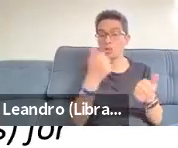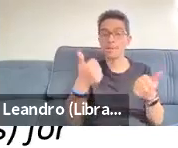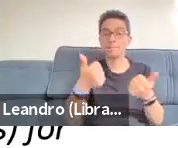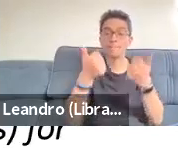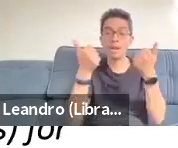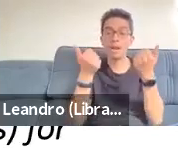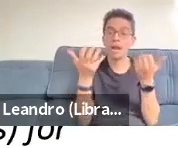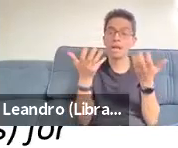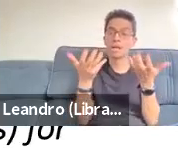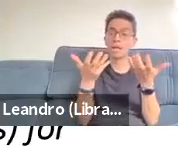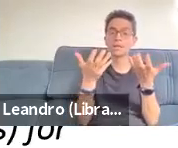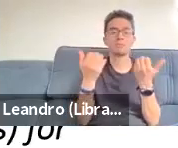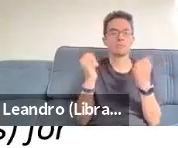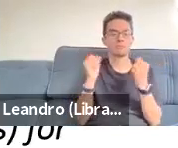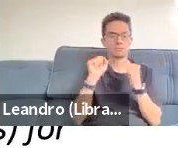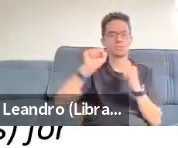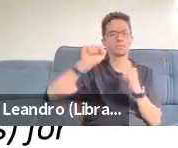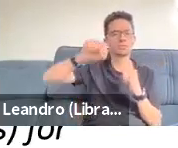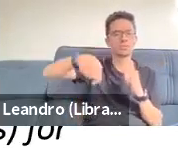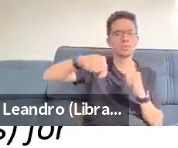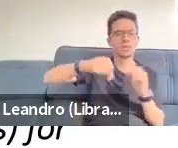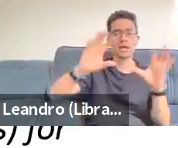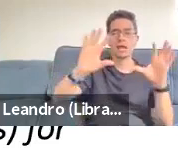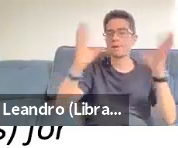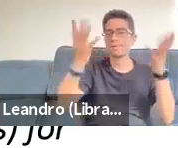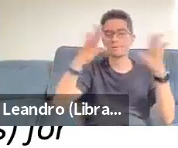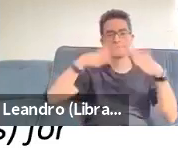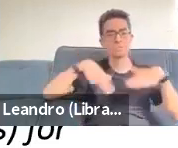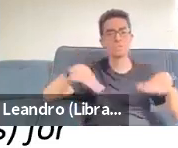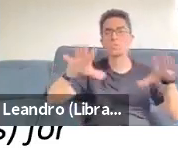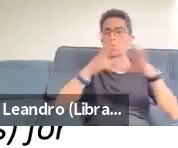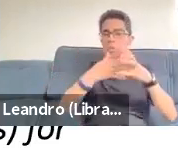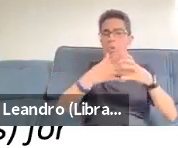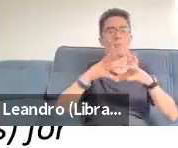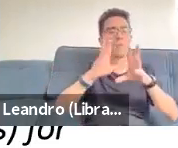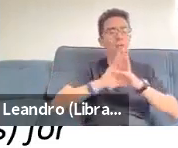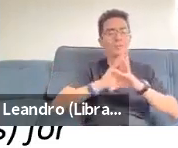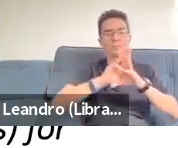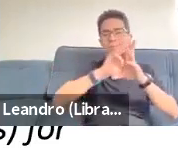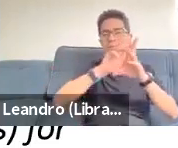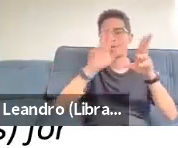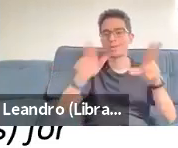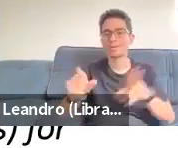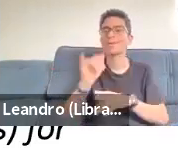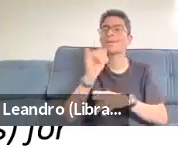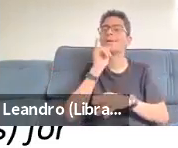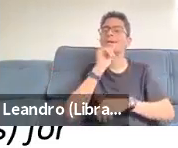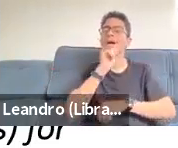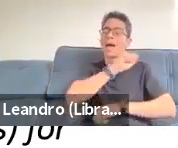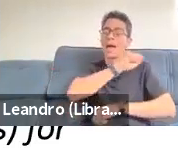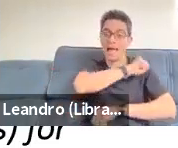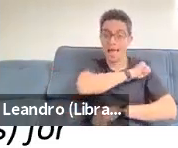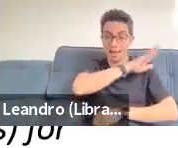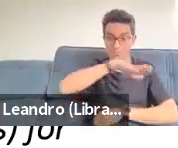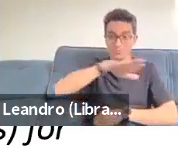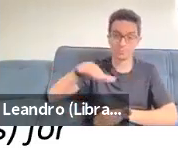example, students on our campus who had and who did not have documented or visible disabilities.